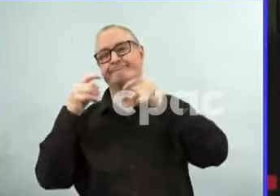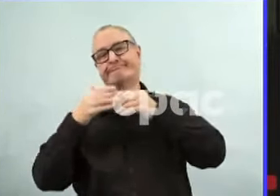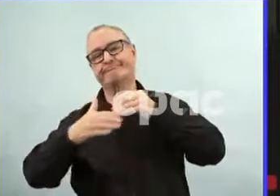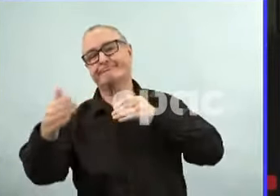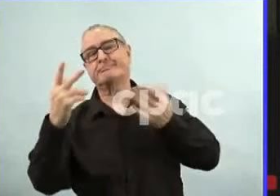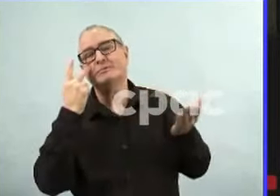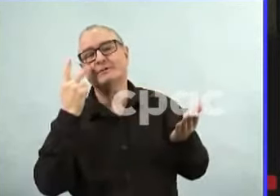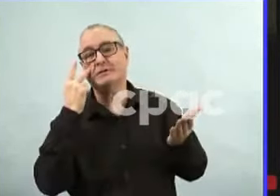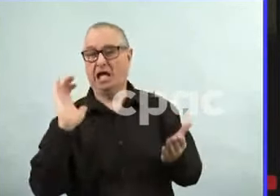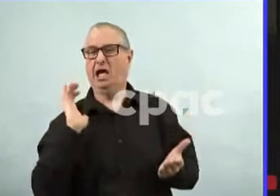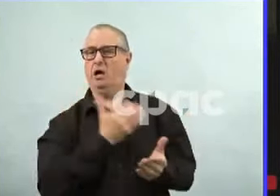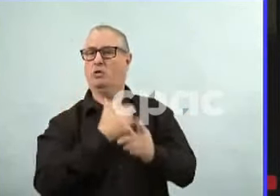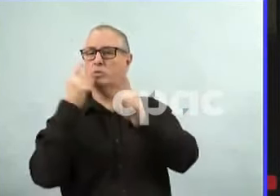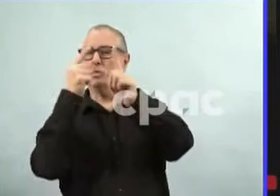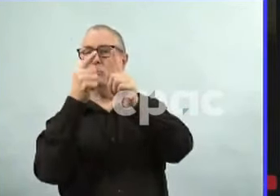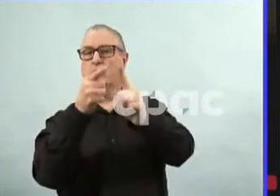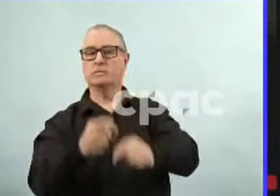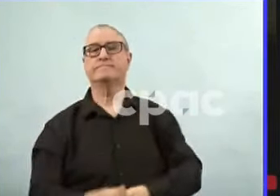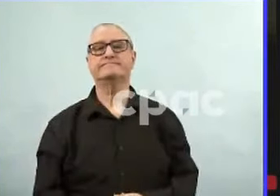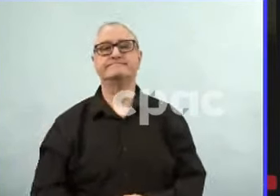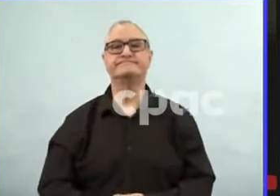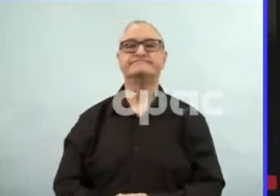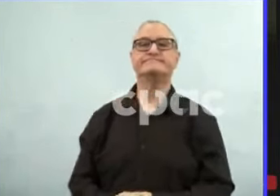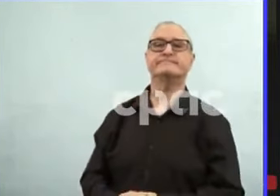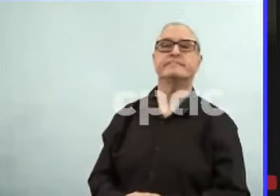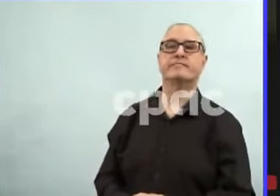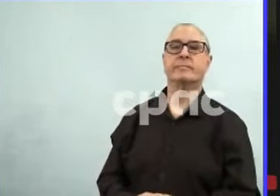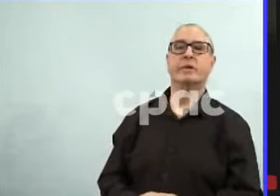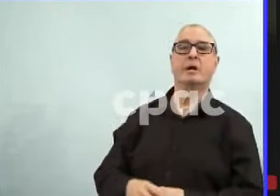From the Winnipeg Free Press, Katie.